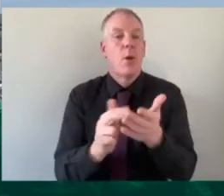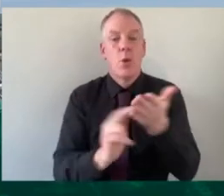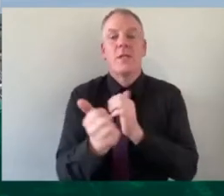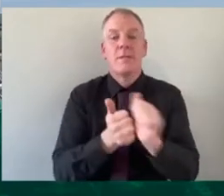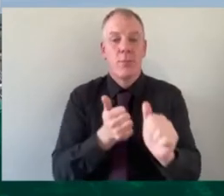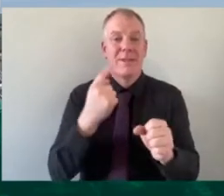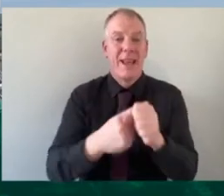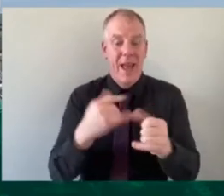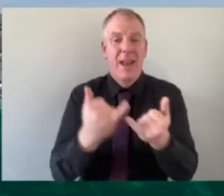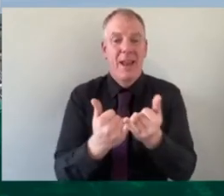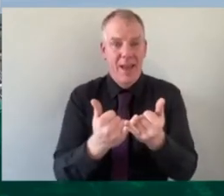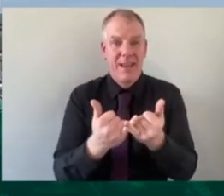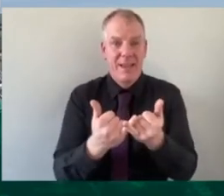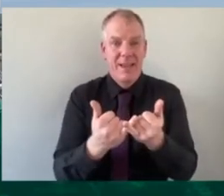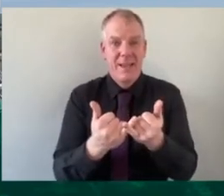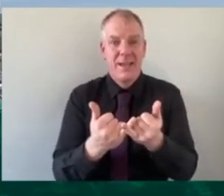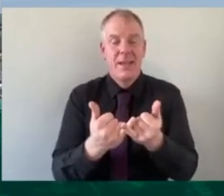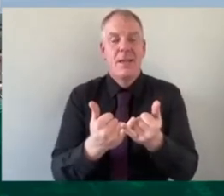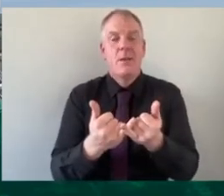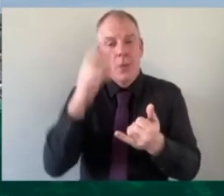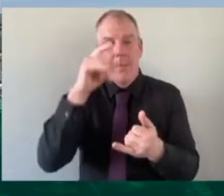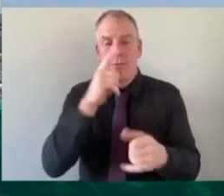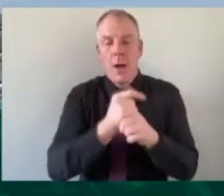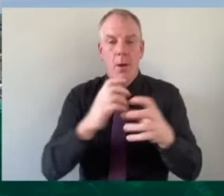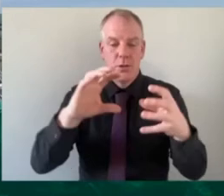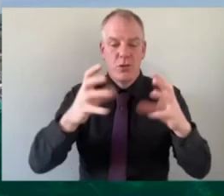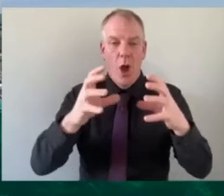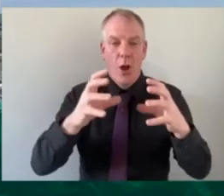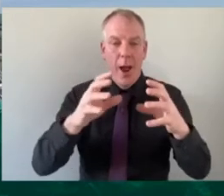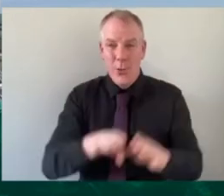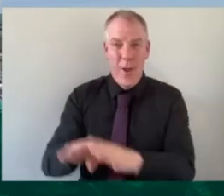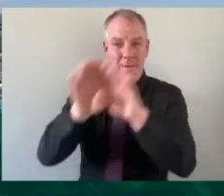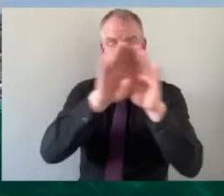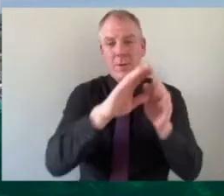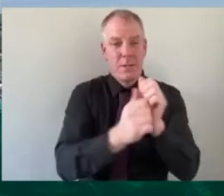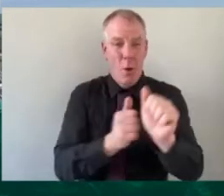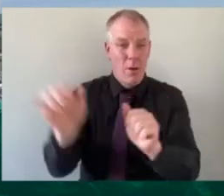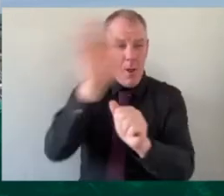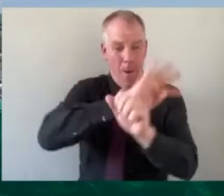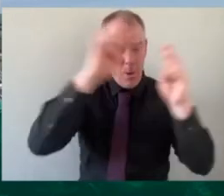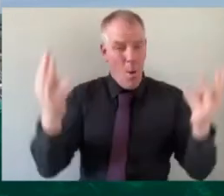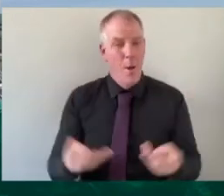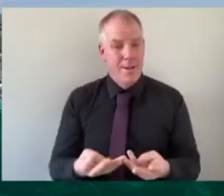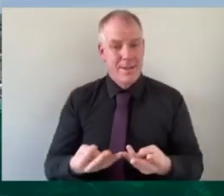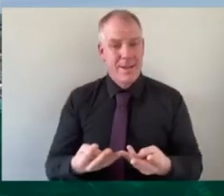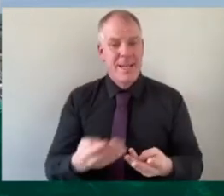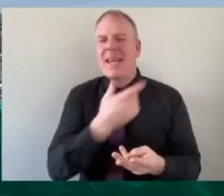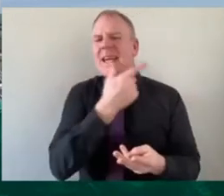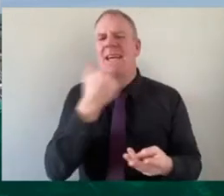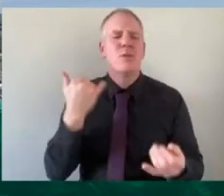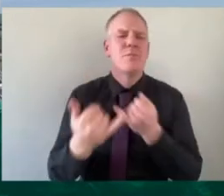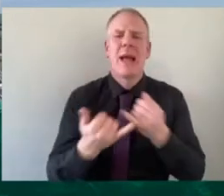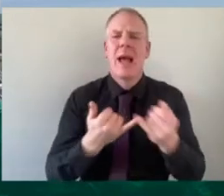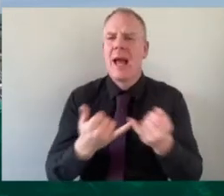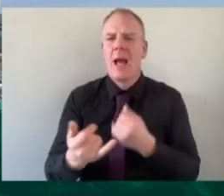vehicle as i talk about software being a universal a universal sport that's played right throughout the world and it's so easy to play and it's it's